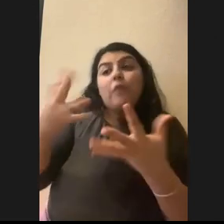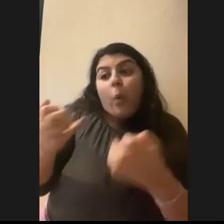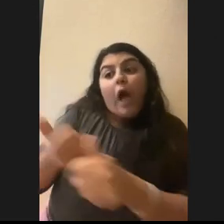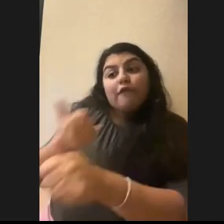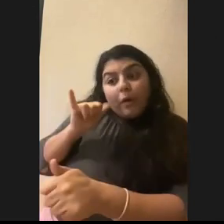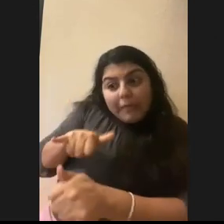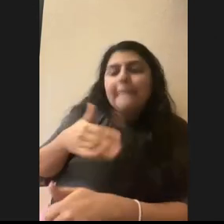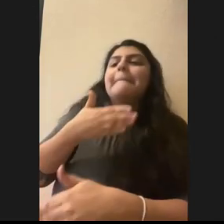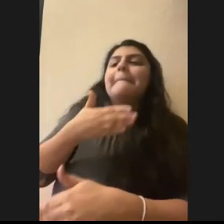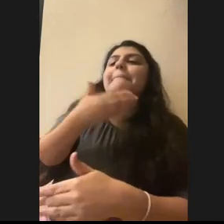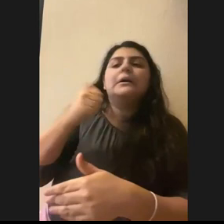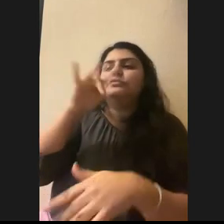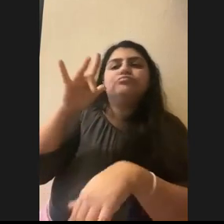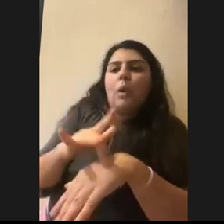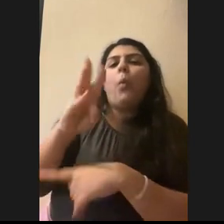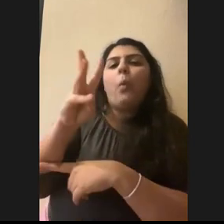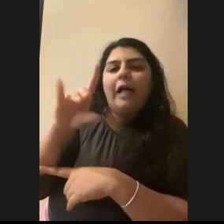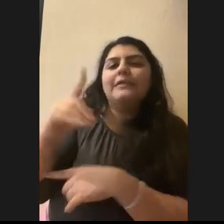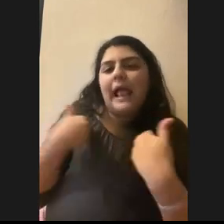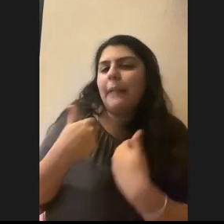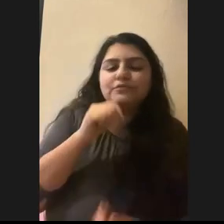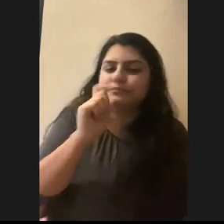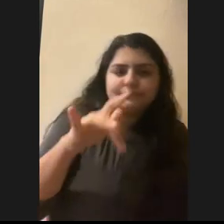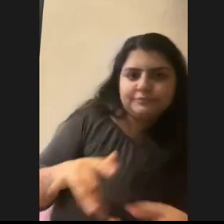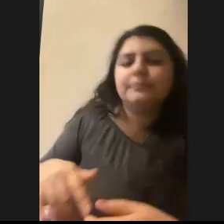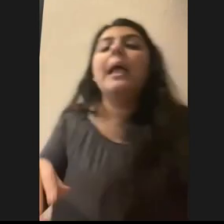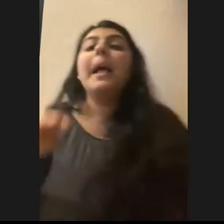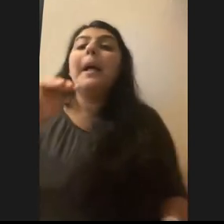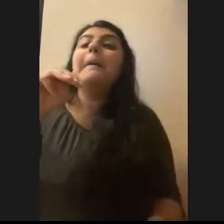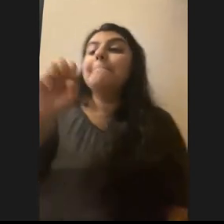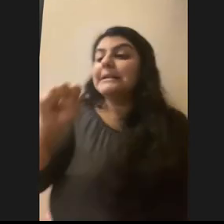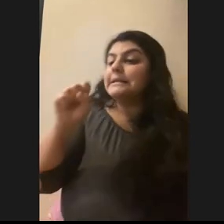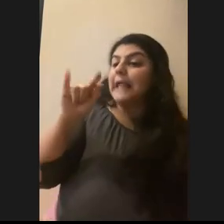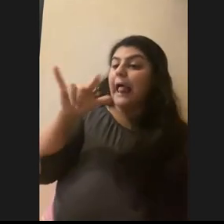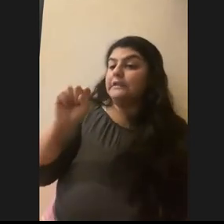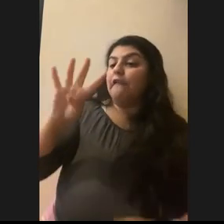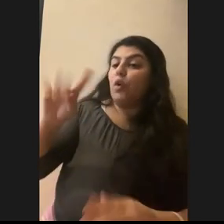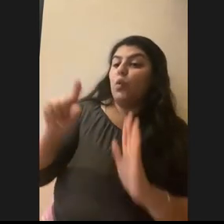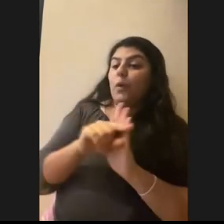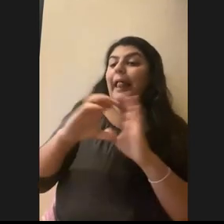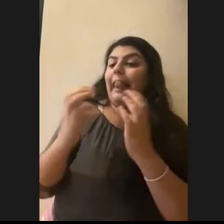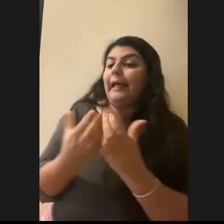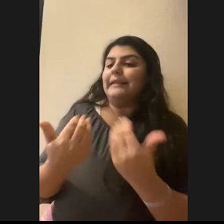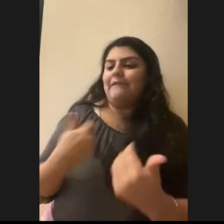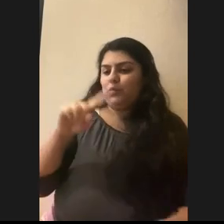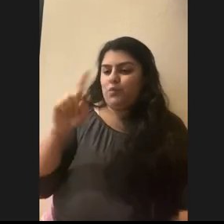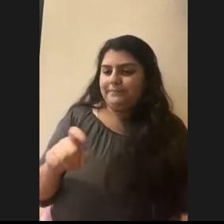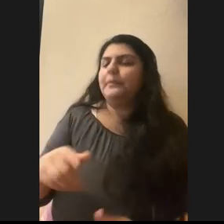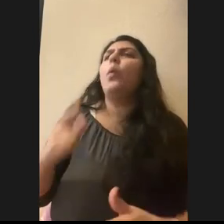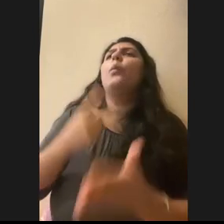don't pick up wild animals. Uh, the next question is from Ms. Stiles's fourth grade class. What's the biggest animal that you have worked with?